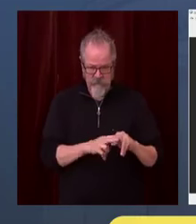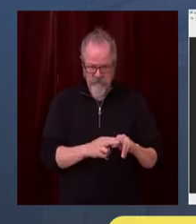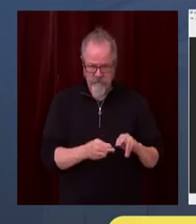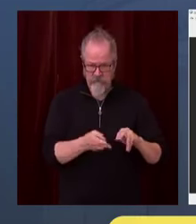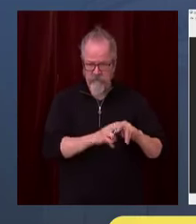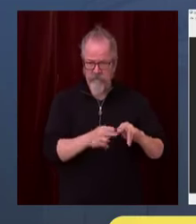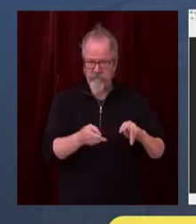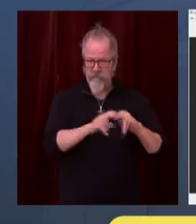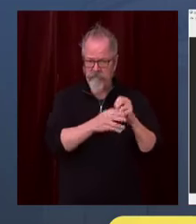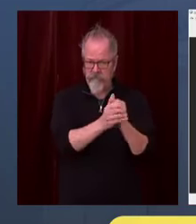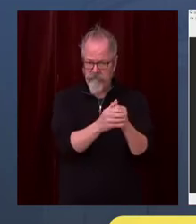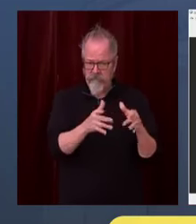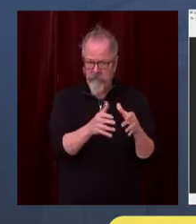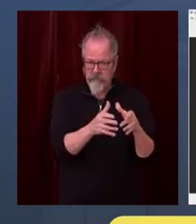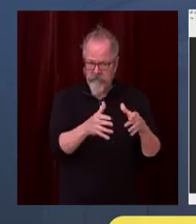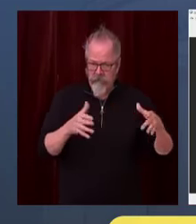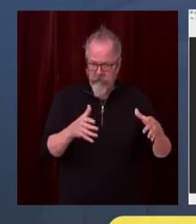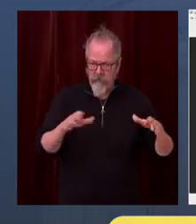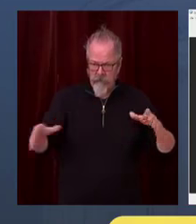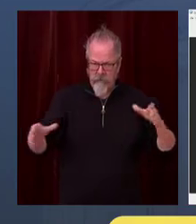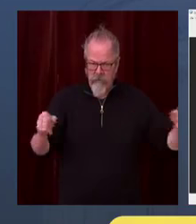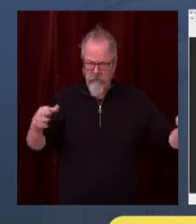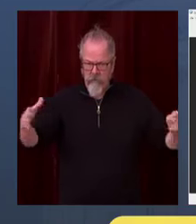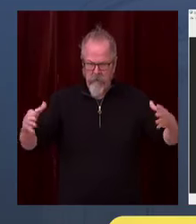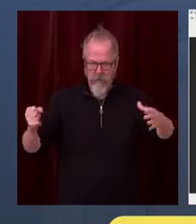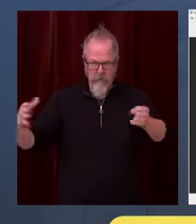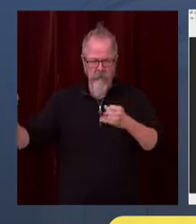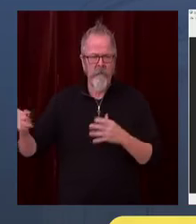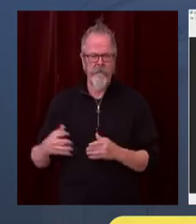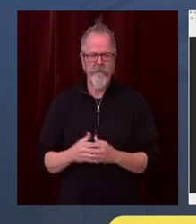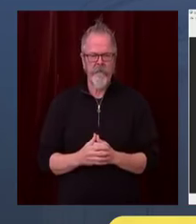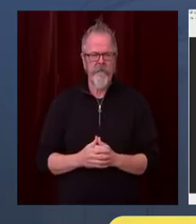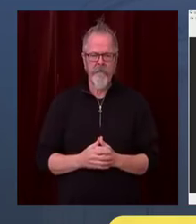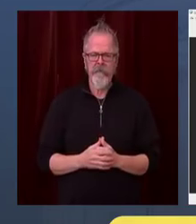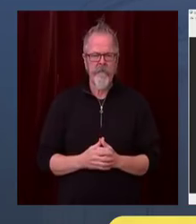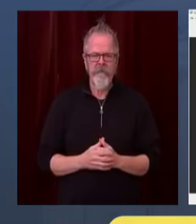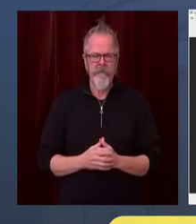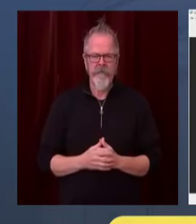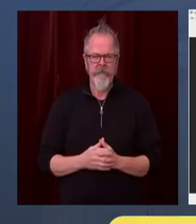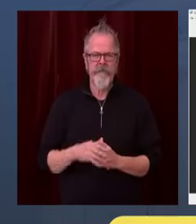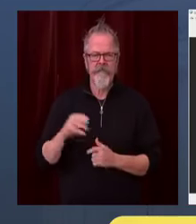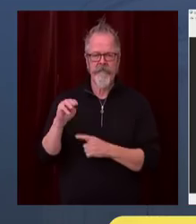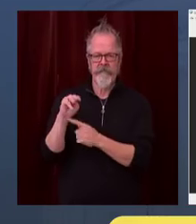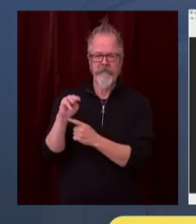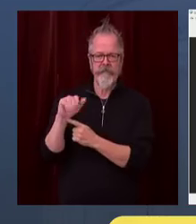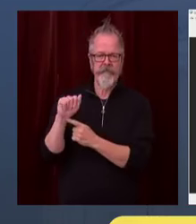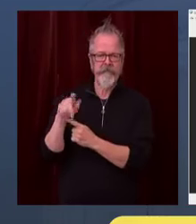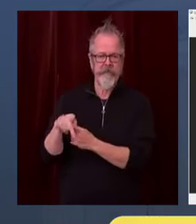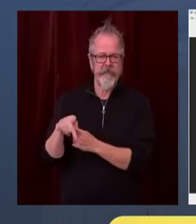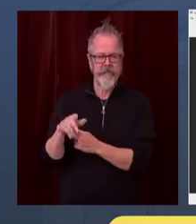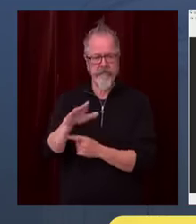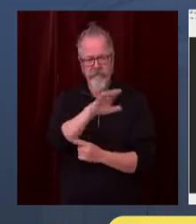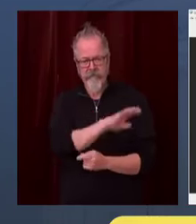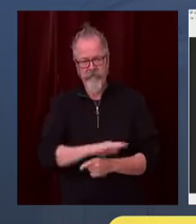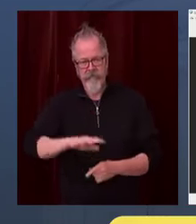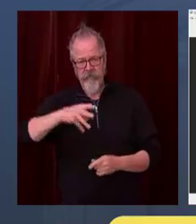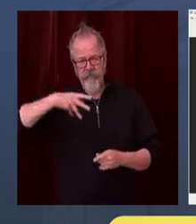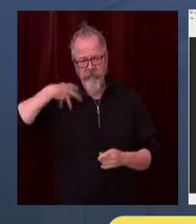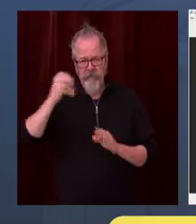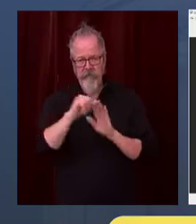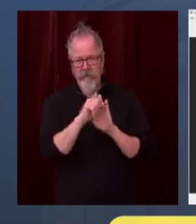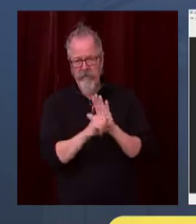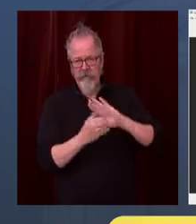throughout the state, as indicated in the dark orange, and many counties are seeing a dramatic uptick in disease activity.